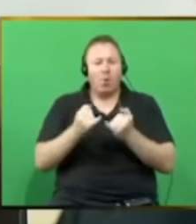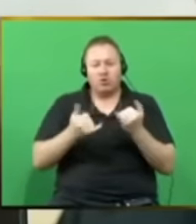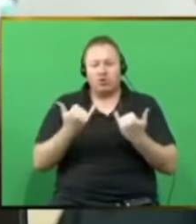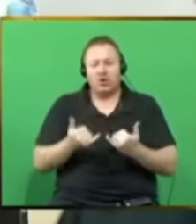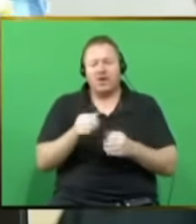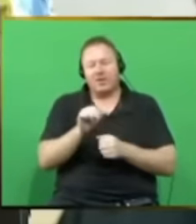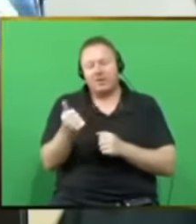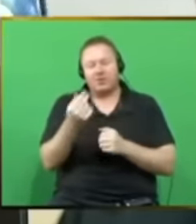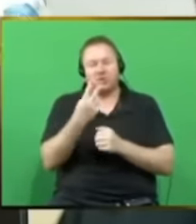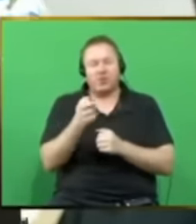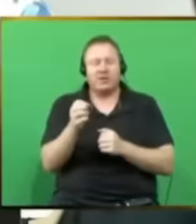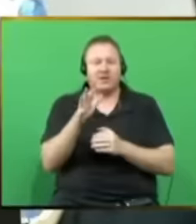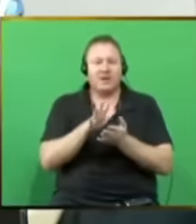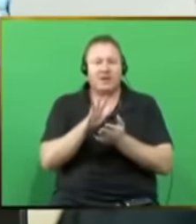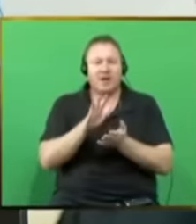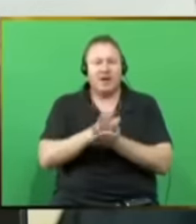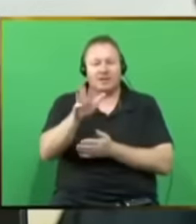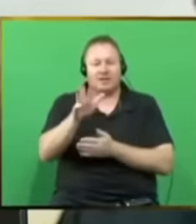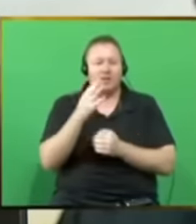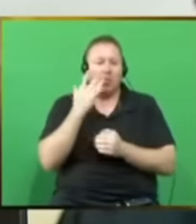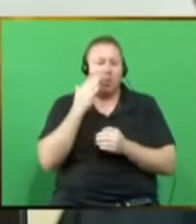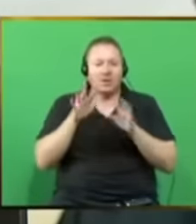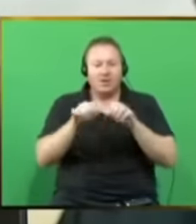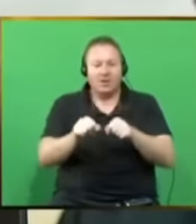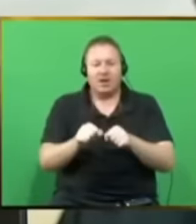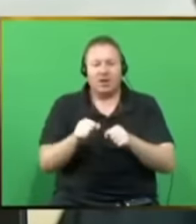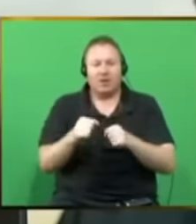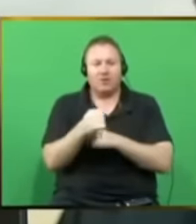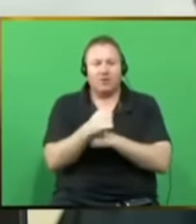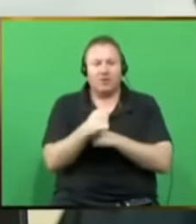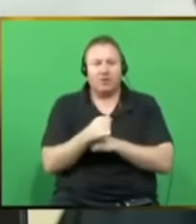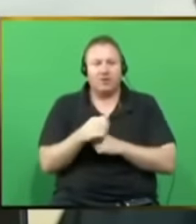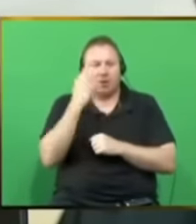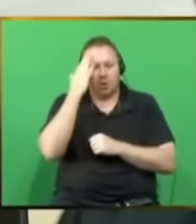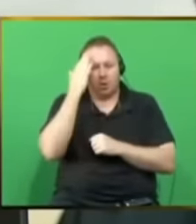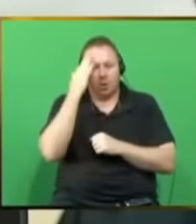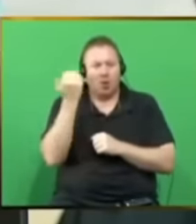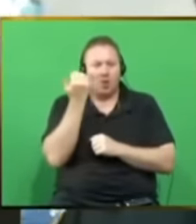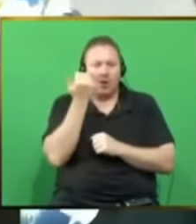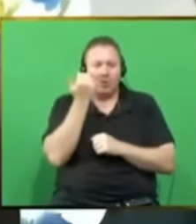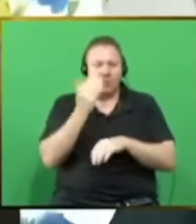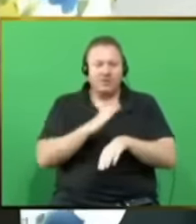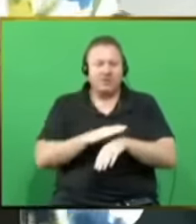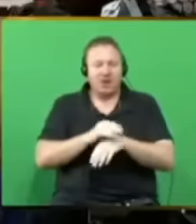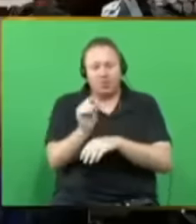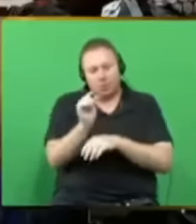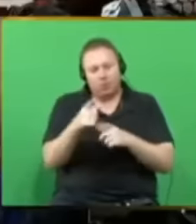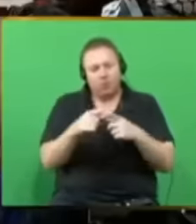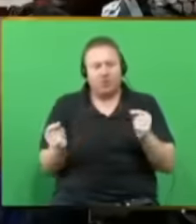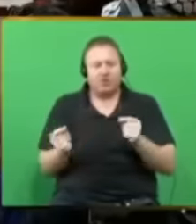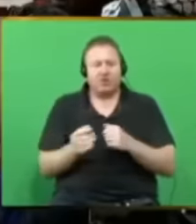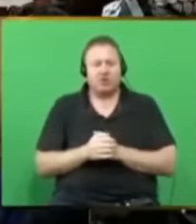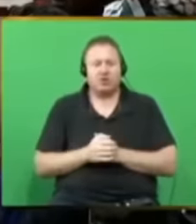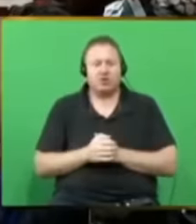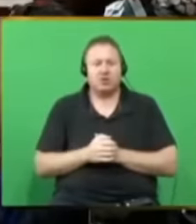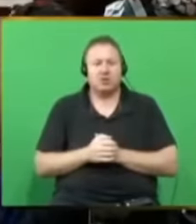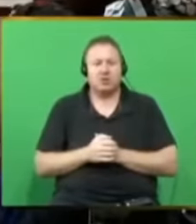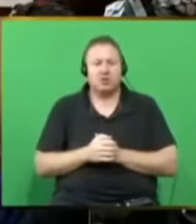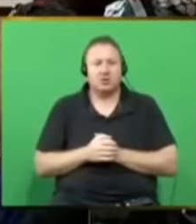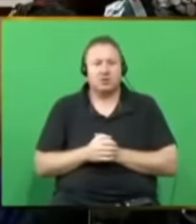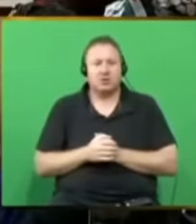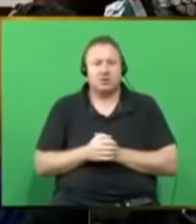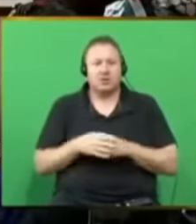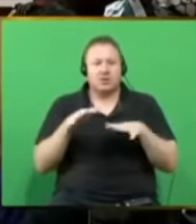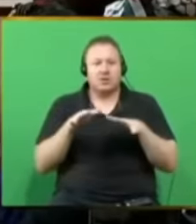over that office. And he too knows that his government's time is up. The people have